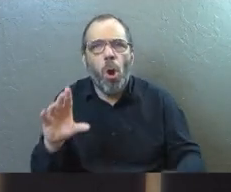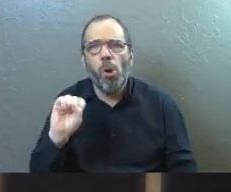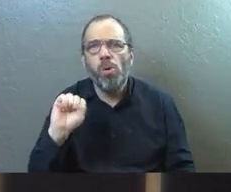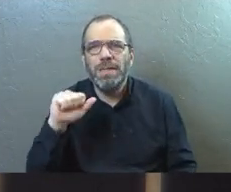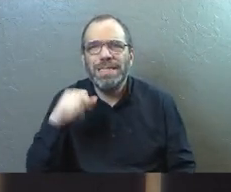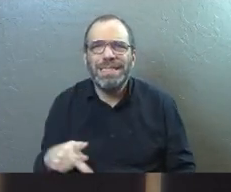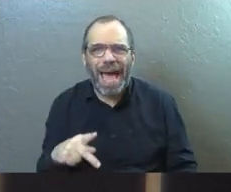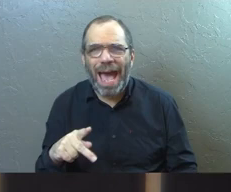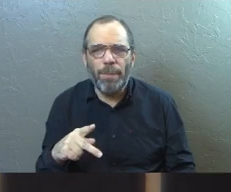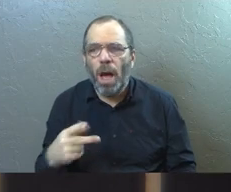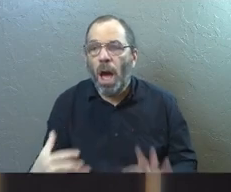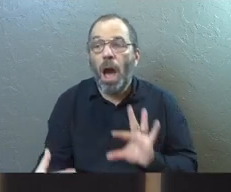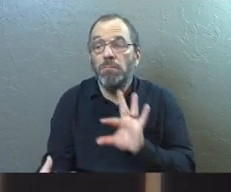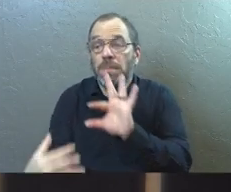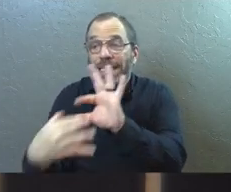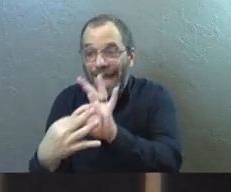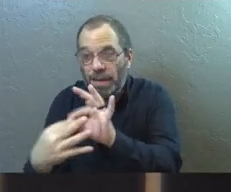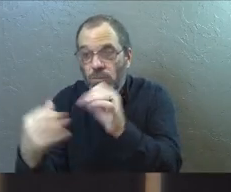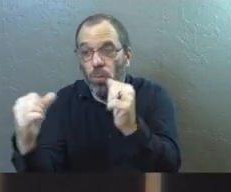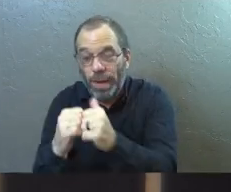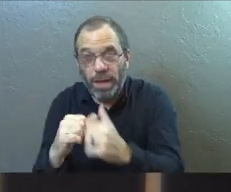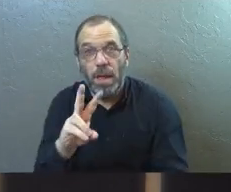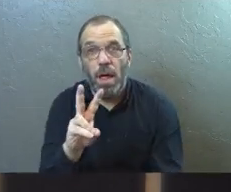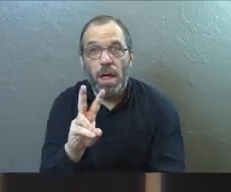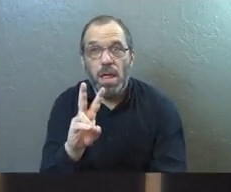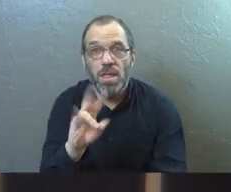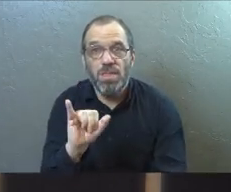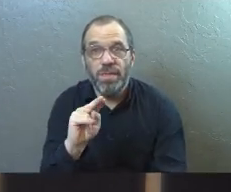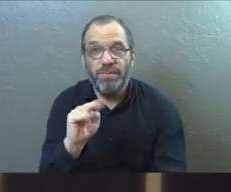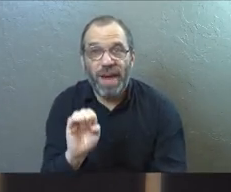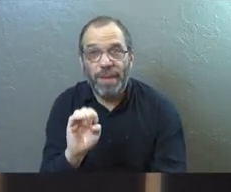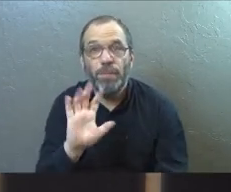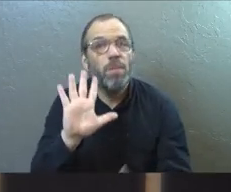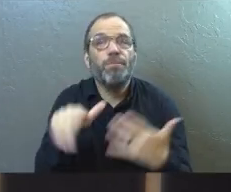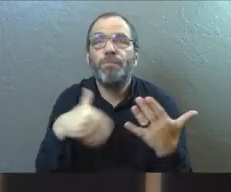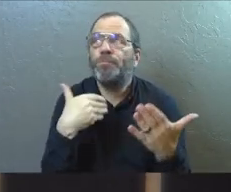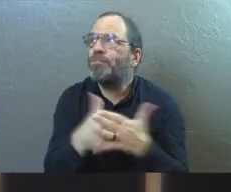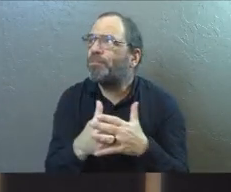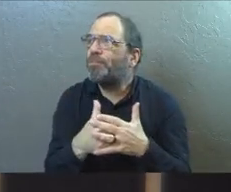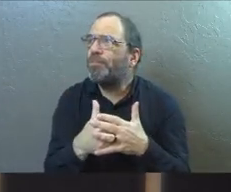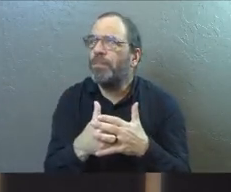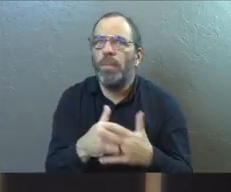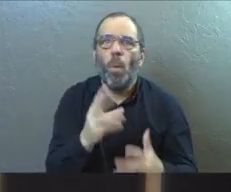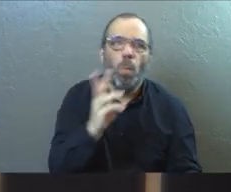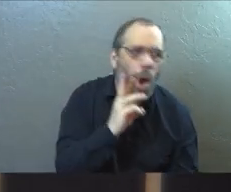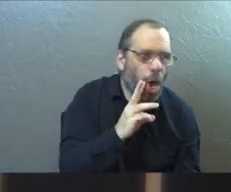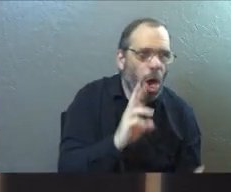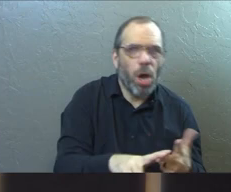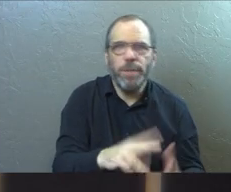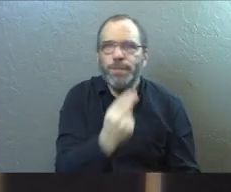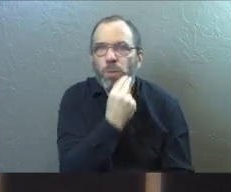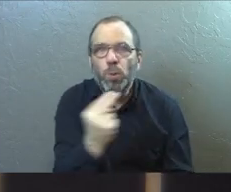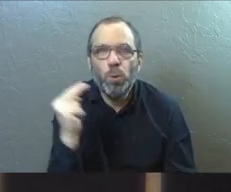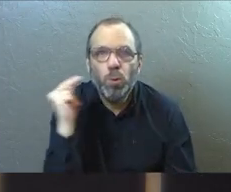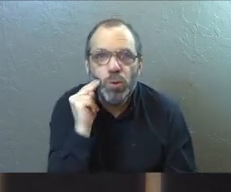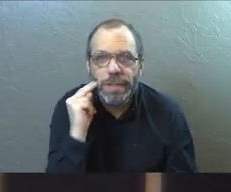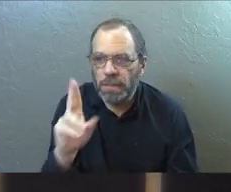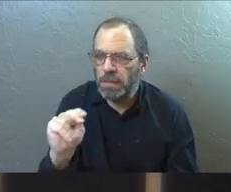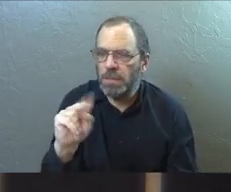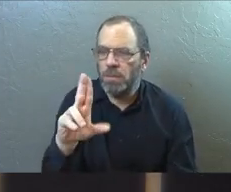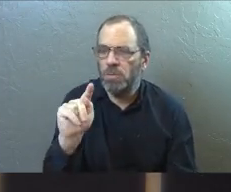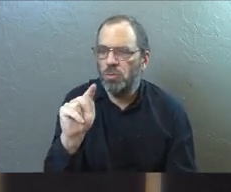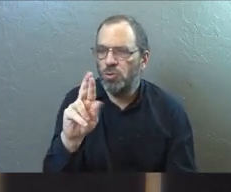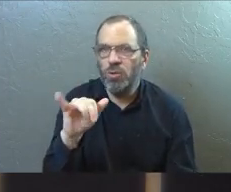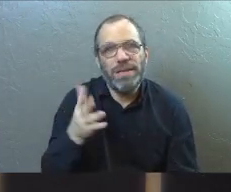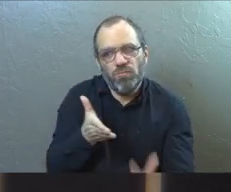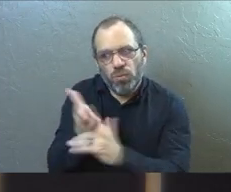unless you're connected to the vine. Amen. And so all your water, all your nutrients, it's all going to